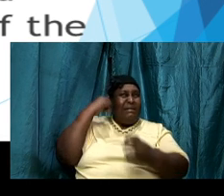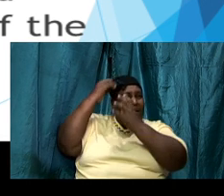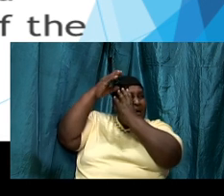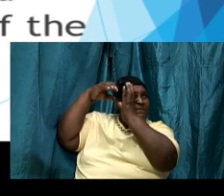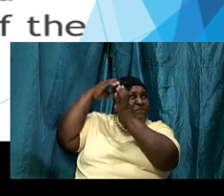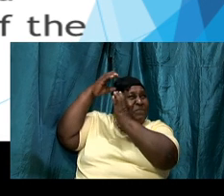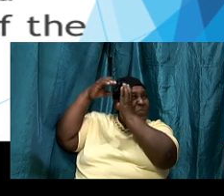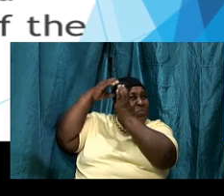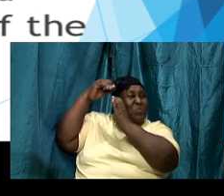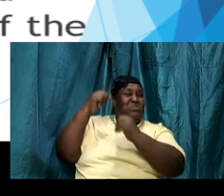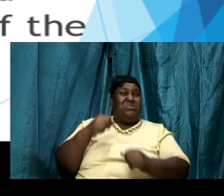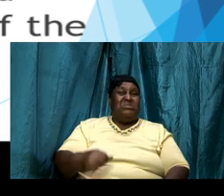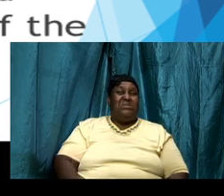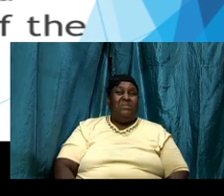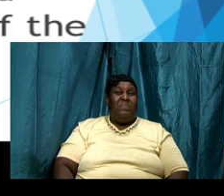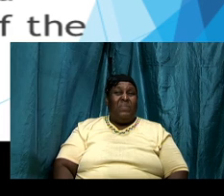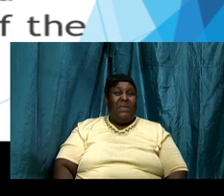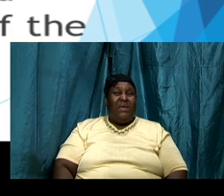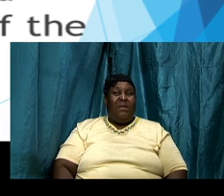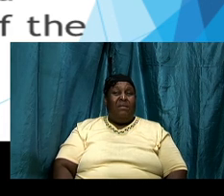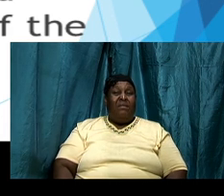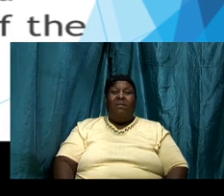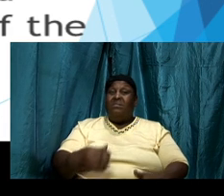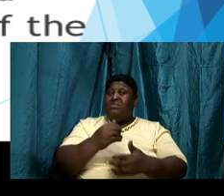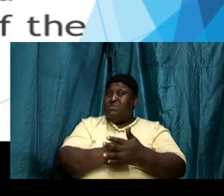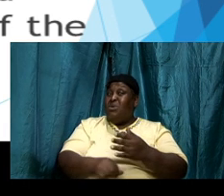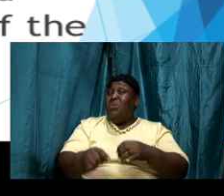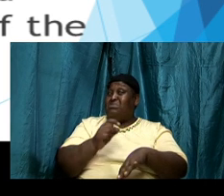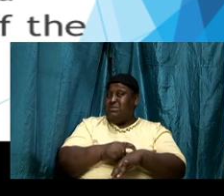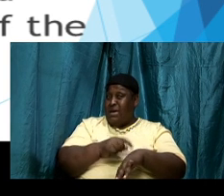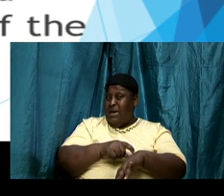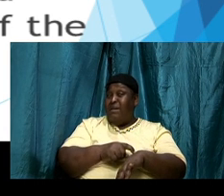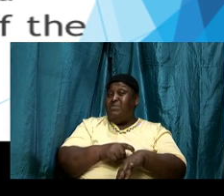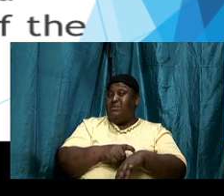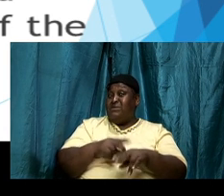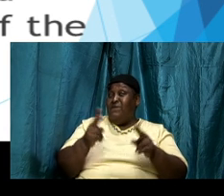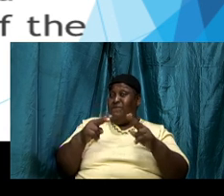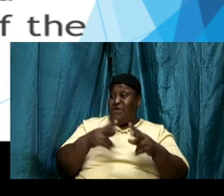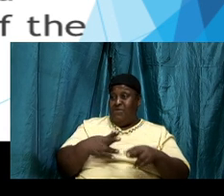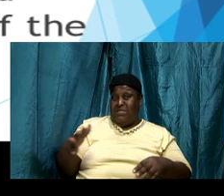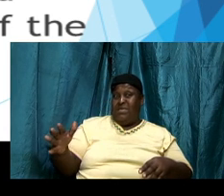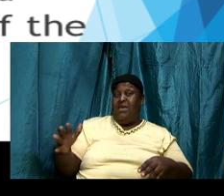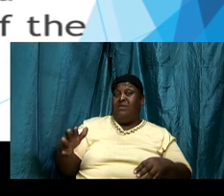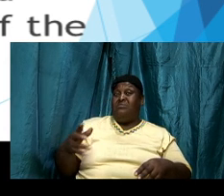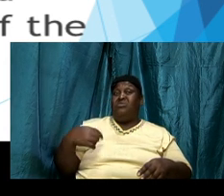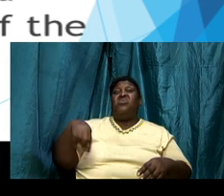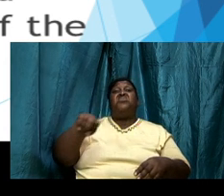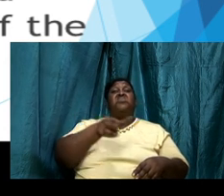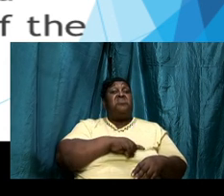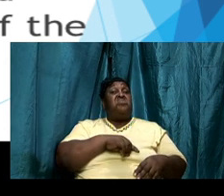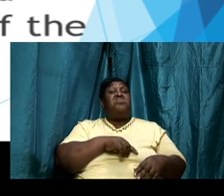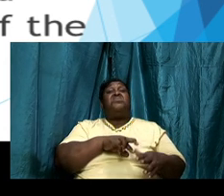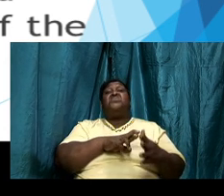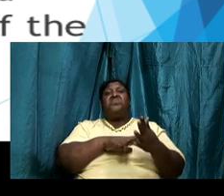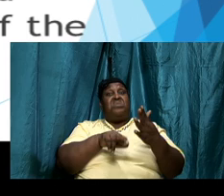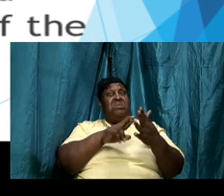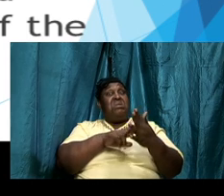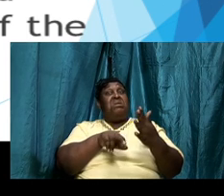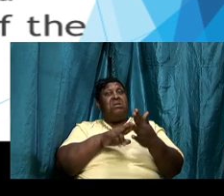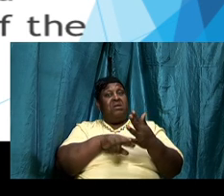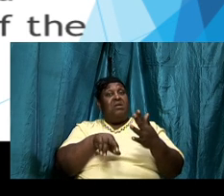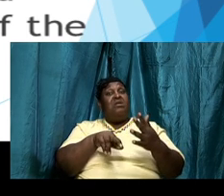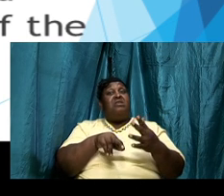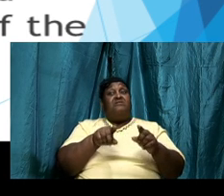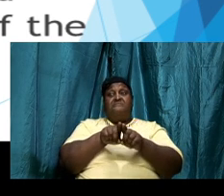and backbite and tear down sometimes it is because of the very things that we read sometimes it is because of the